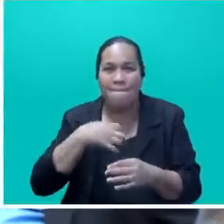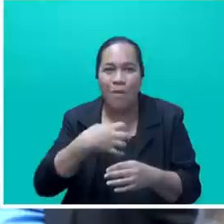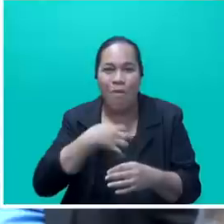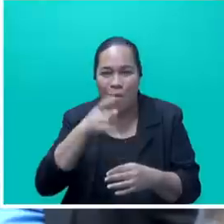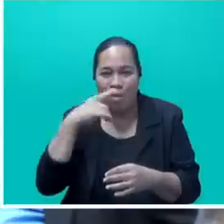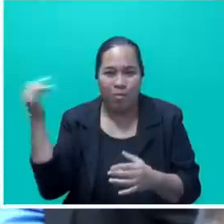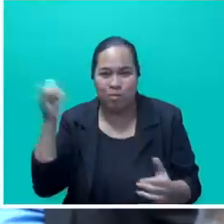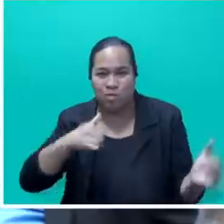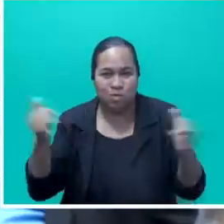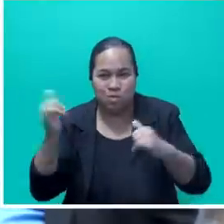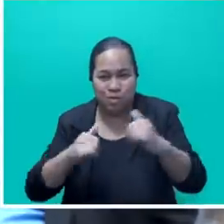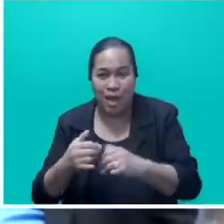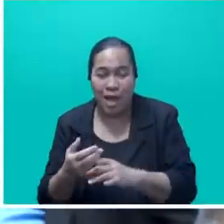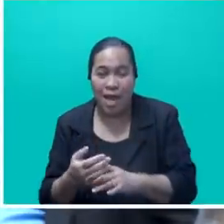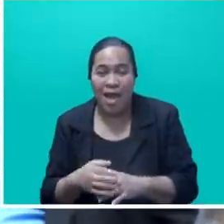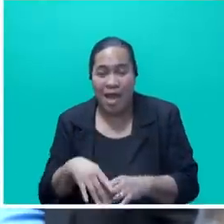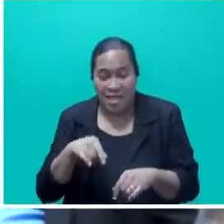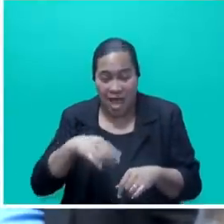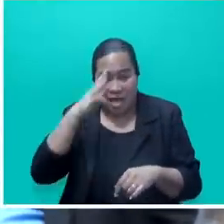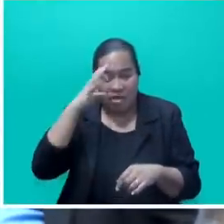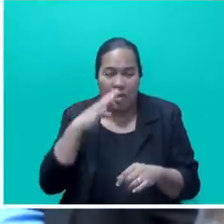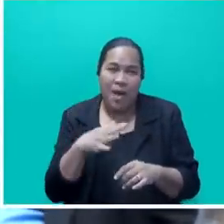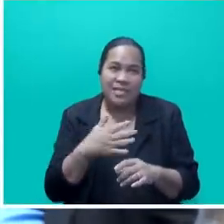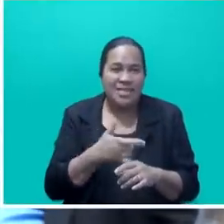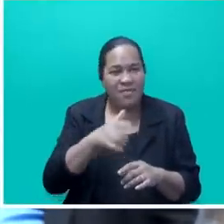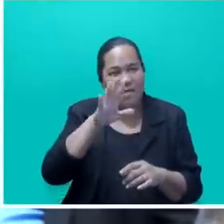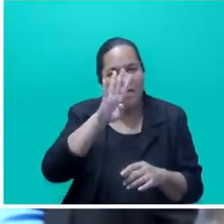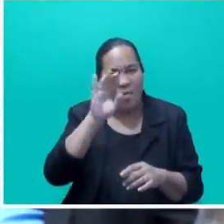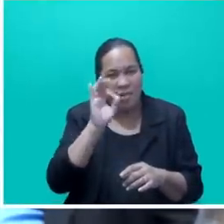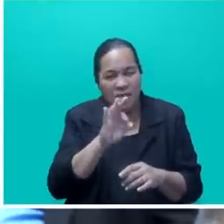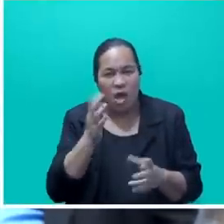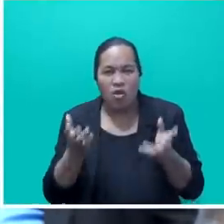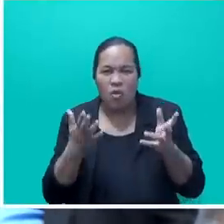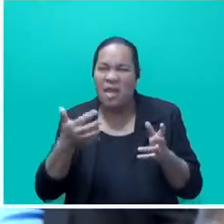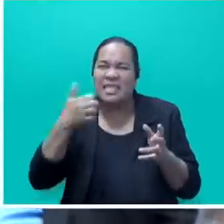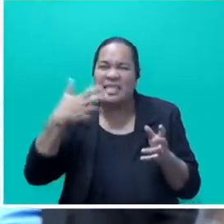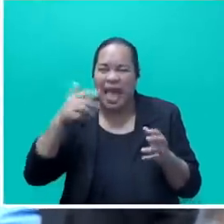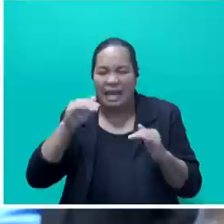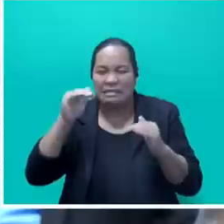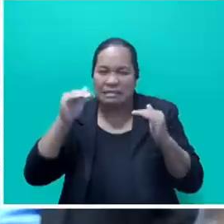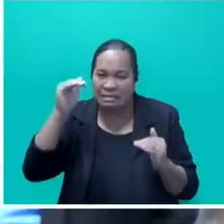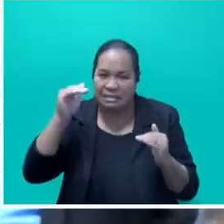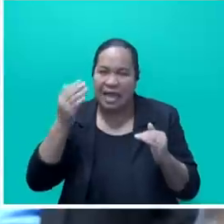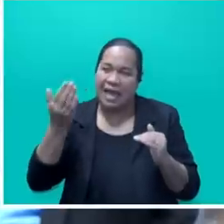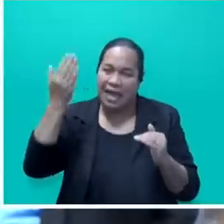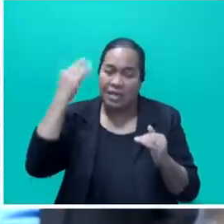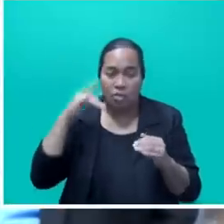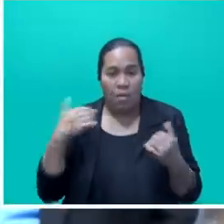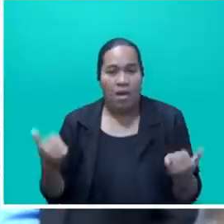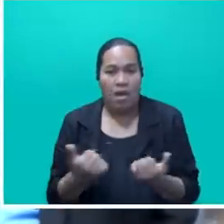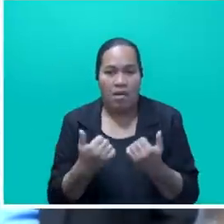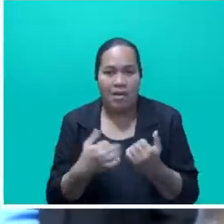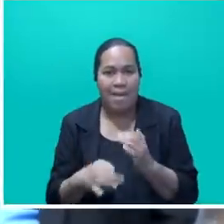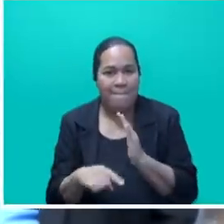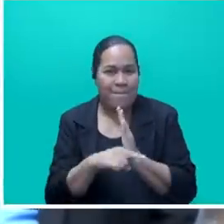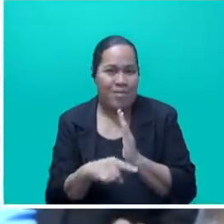Nationally, occupancy rates were up 74 percent in 2022 compared to 68 percent in 2019 with a higher guest satisfaction. So there is a lot of optimism, Mr.